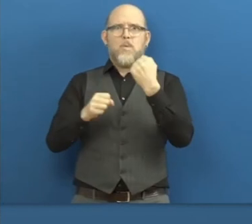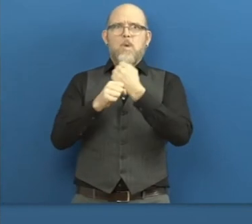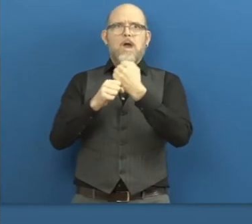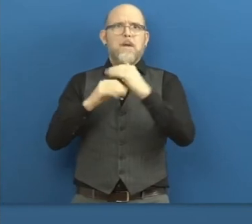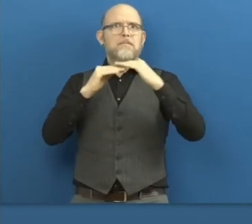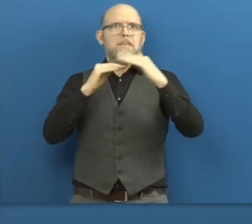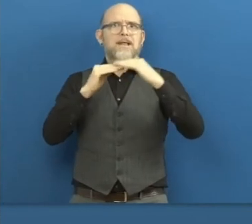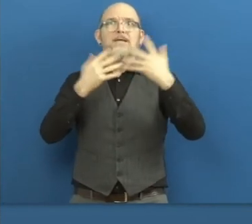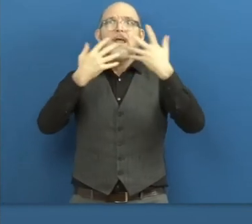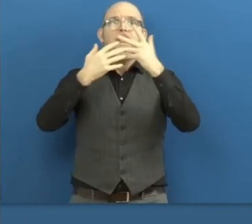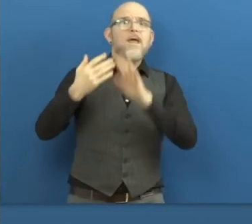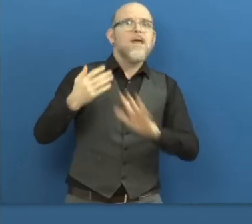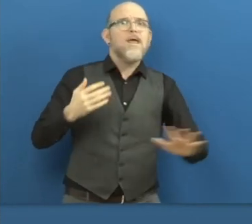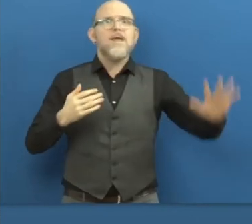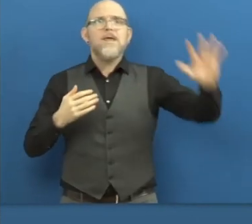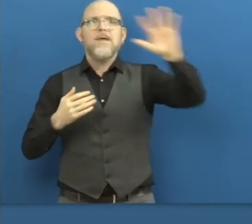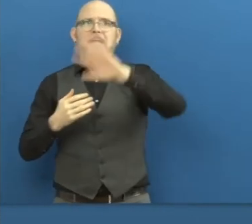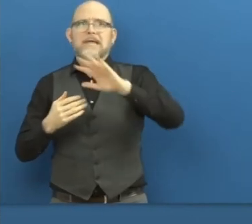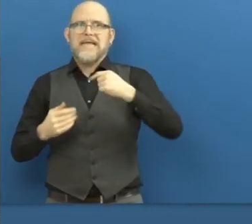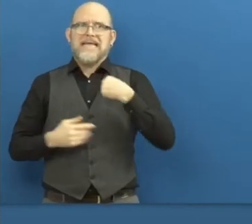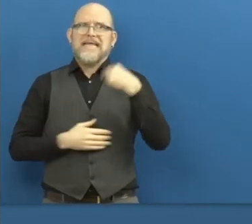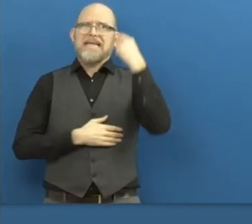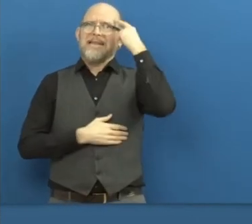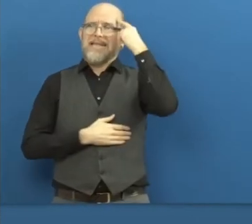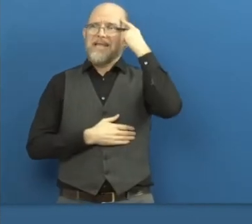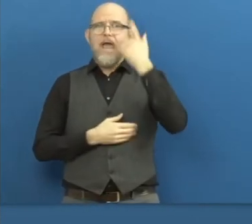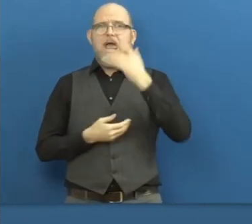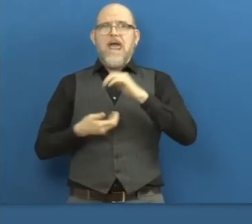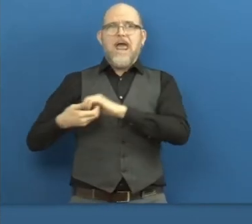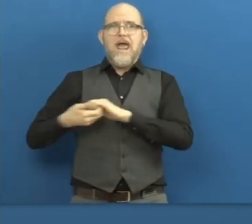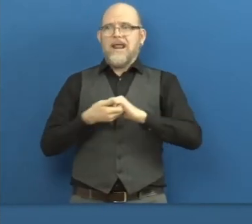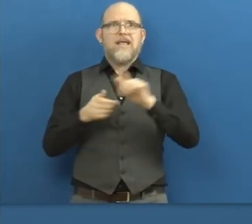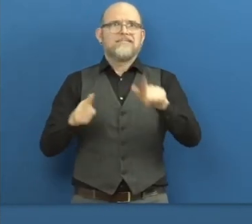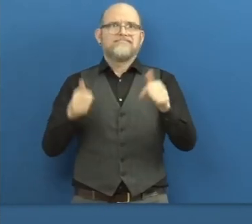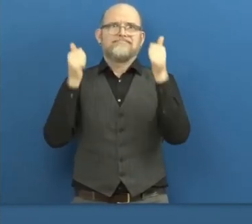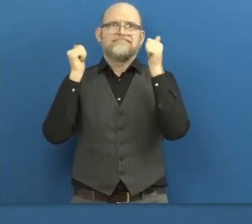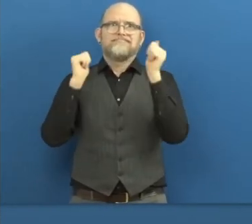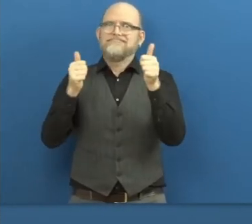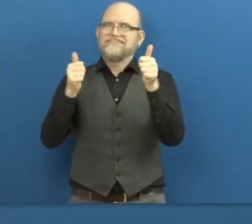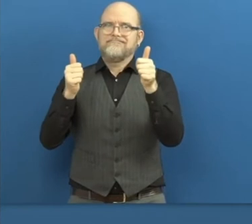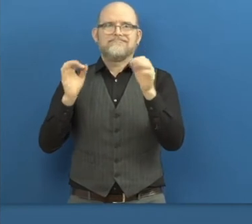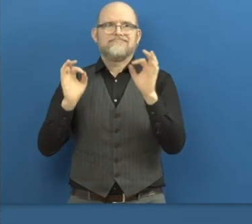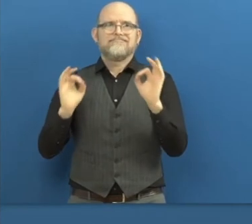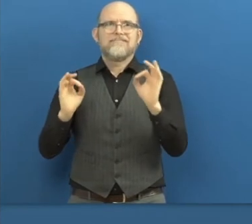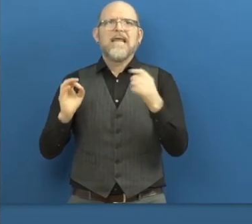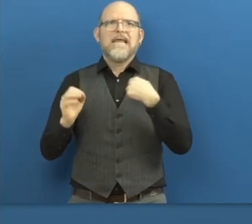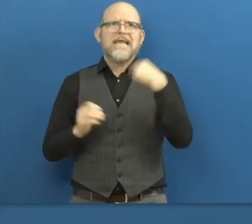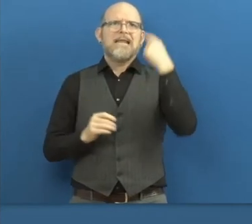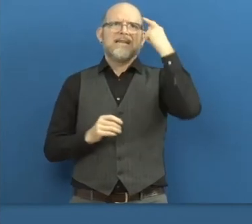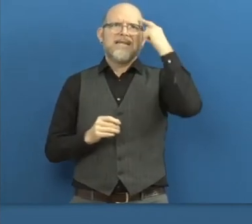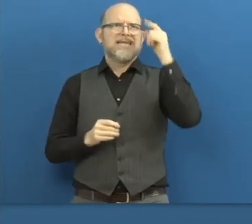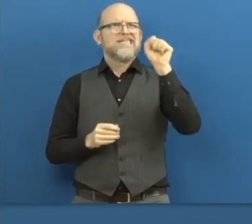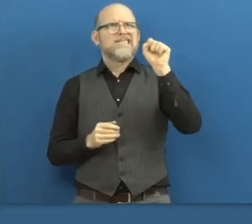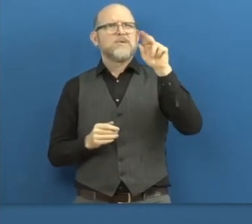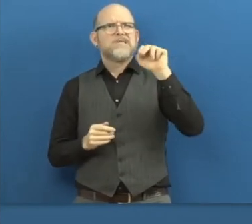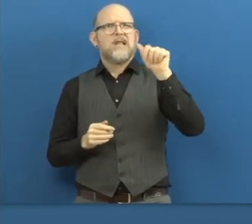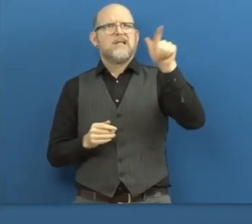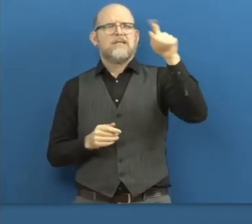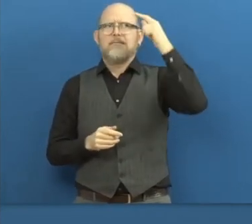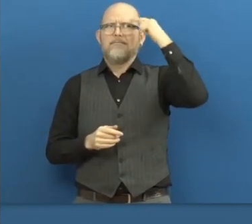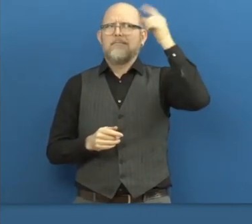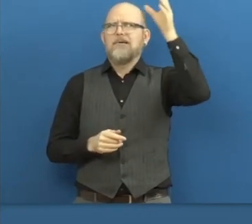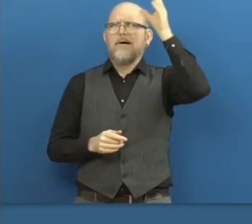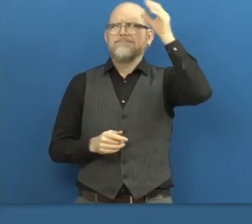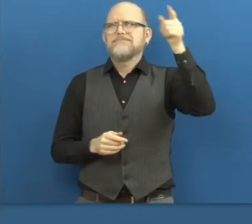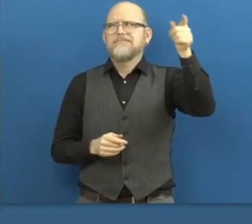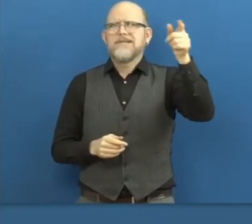think this alliance is so brilliant? And as I think Susan is and is that is she has the vision to be able